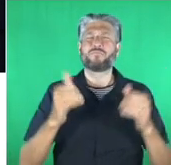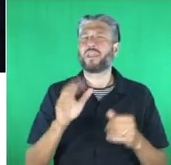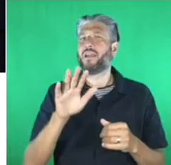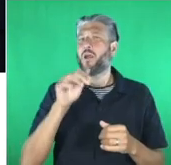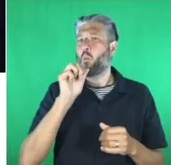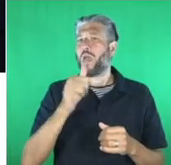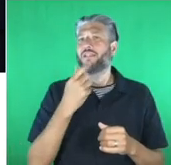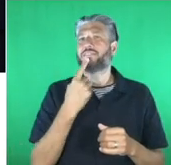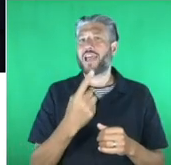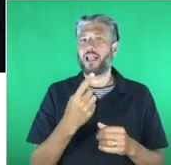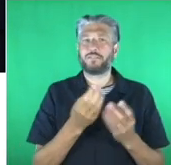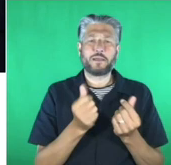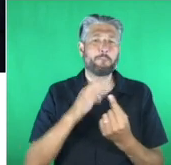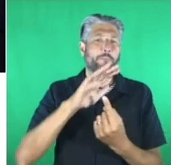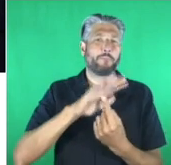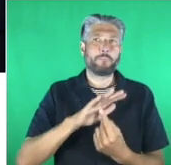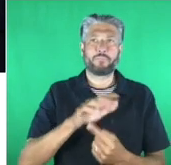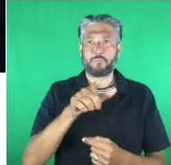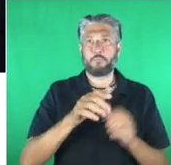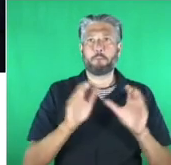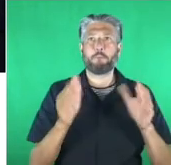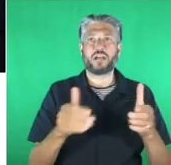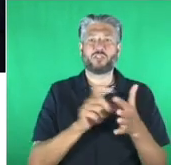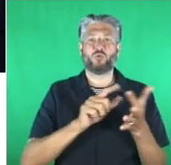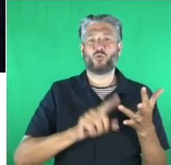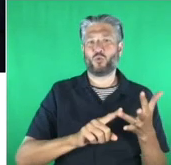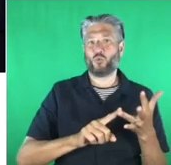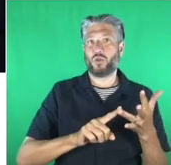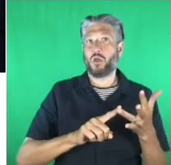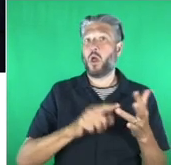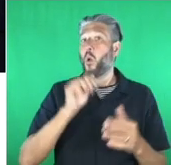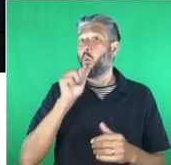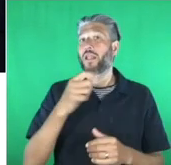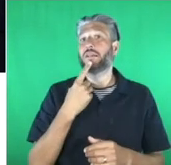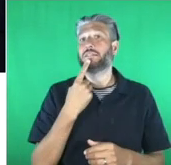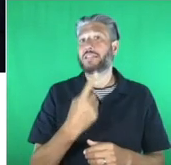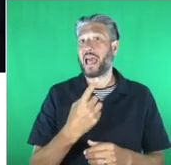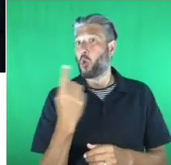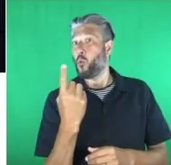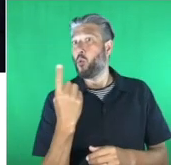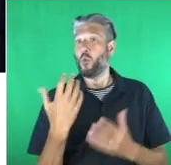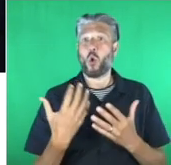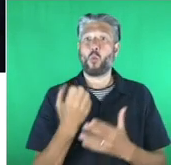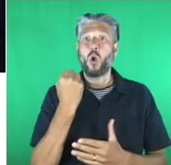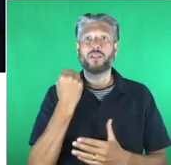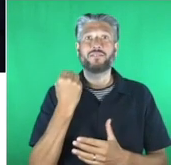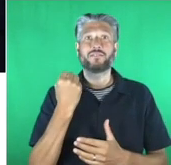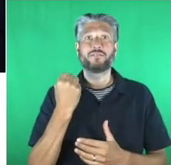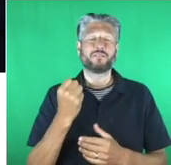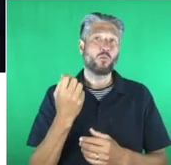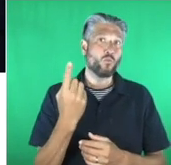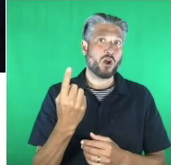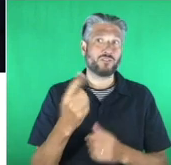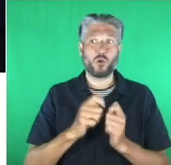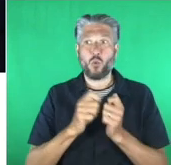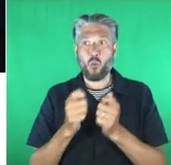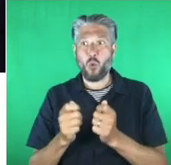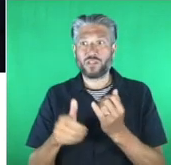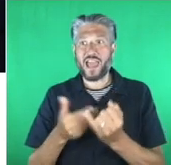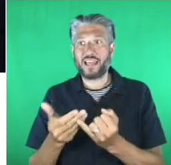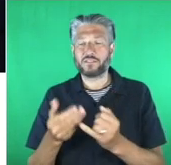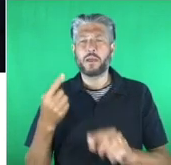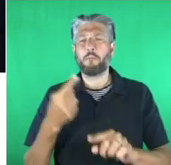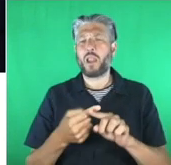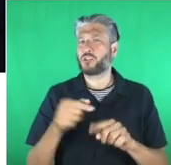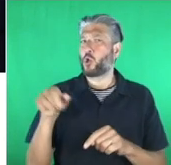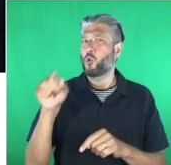one of them is that we'll tell you who's won the people's award which is the people's vote on their favorite but it's also a chance for you to choose your favorite winner the winner of winners